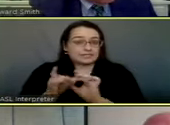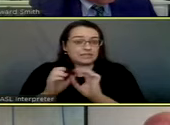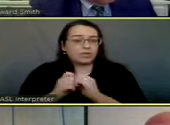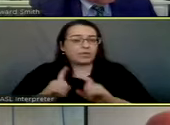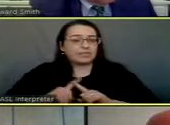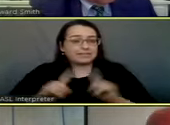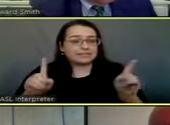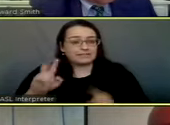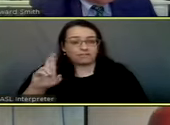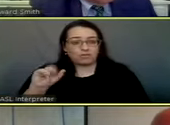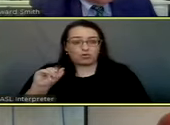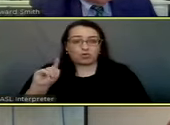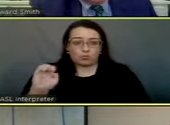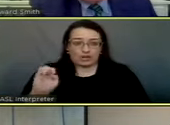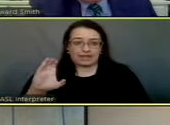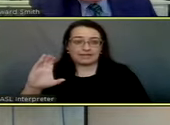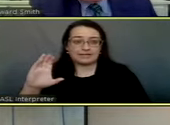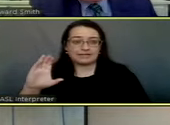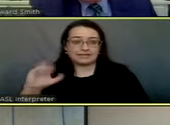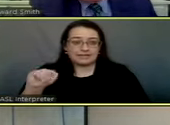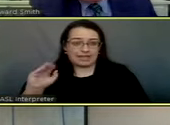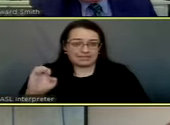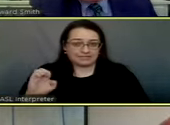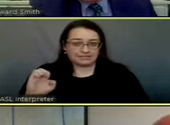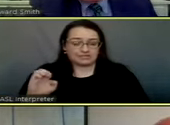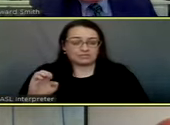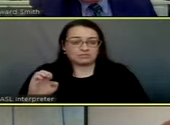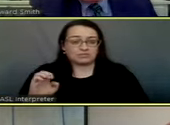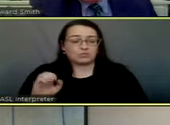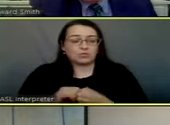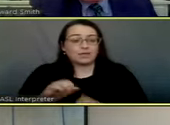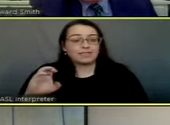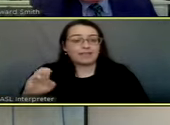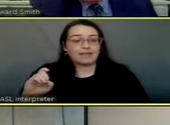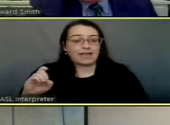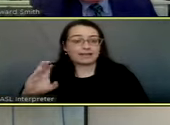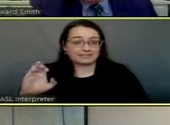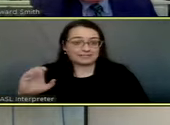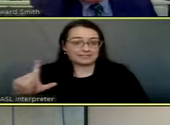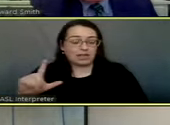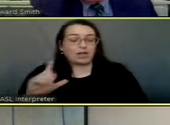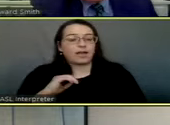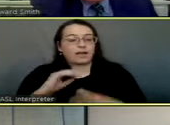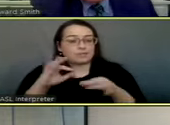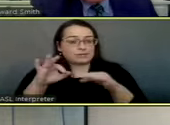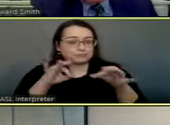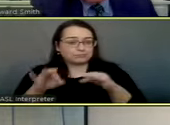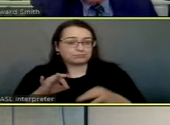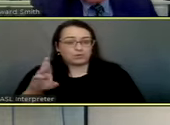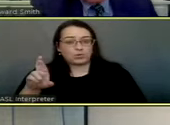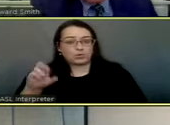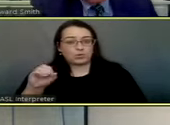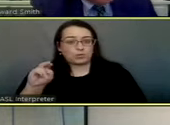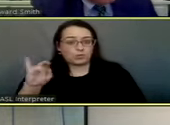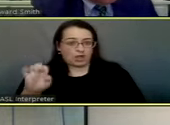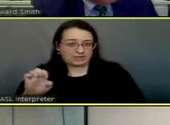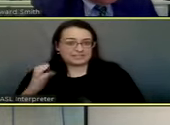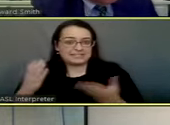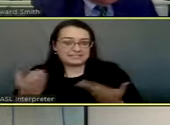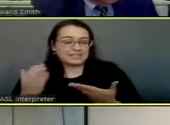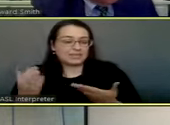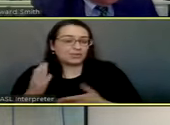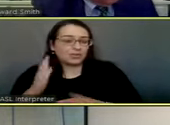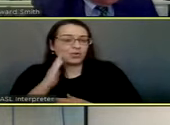different rate case with XL. So, I want to walk you through this. Ronnie Walker is on the call as well.